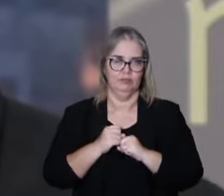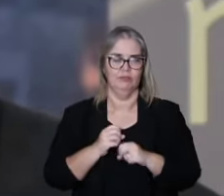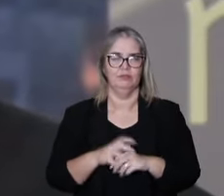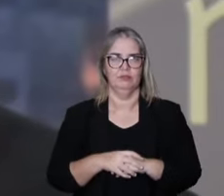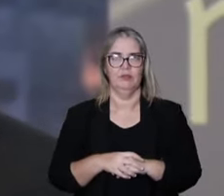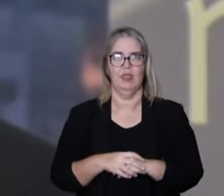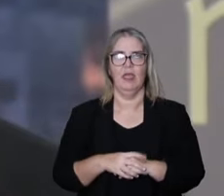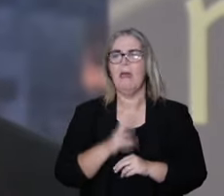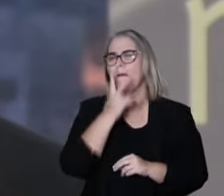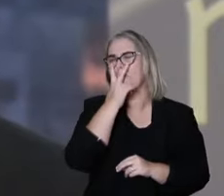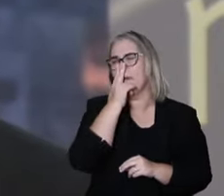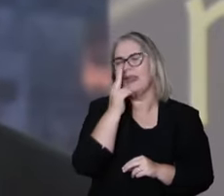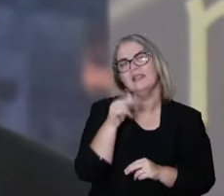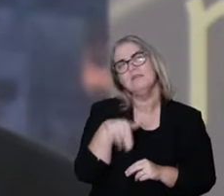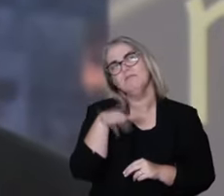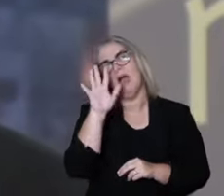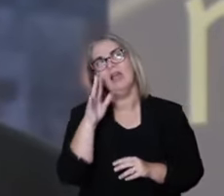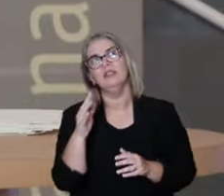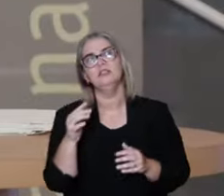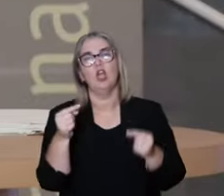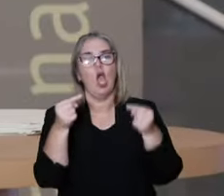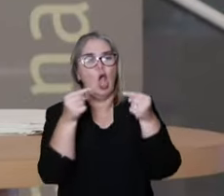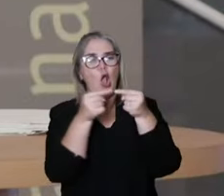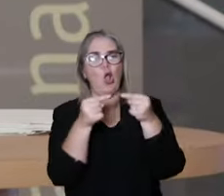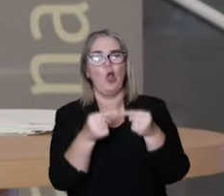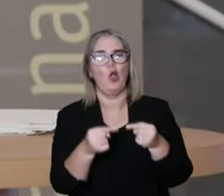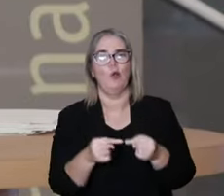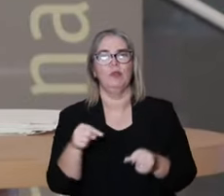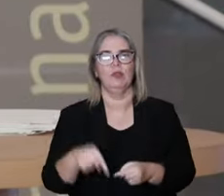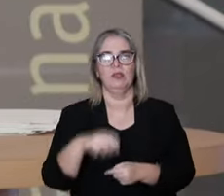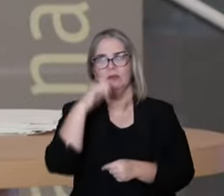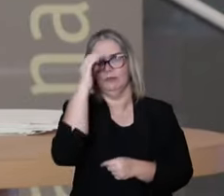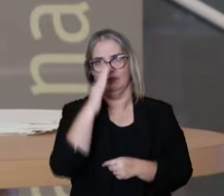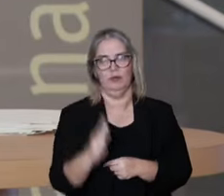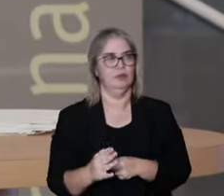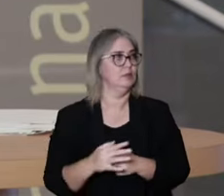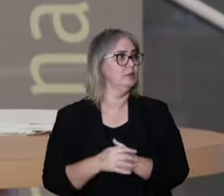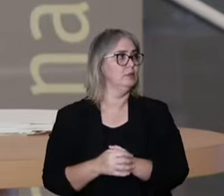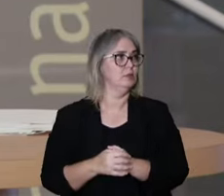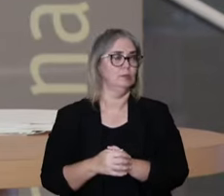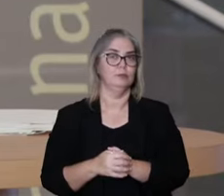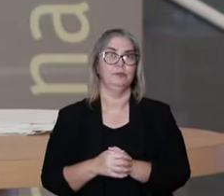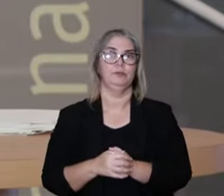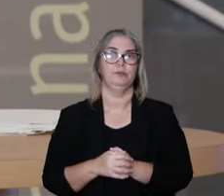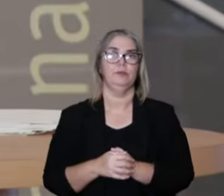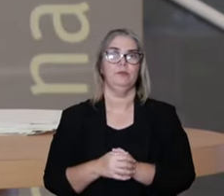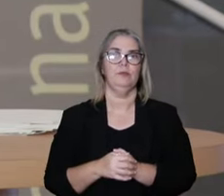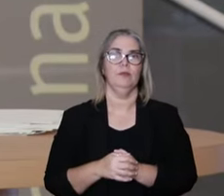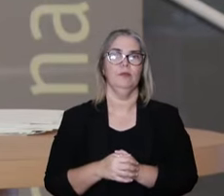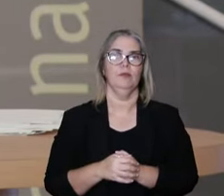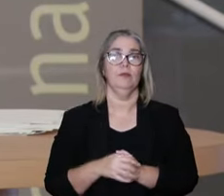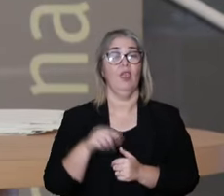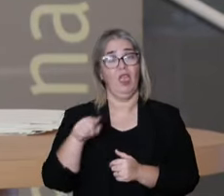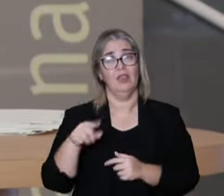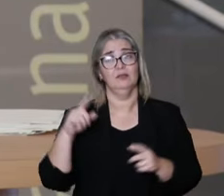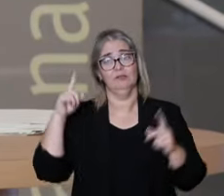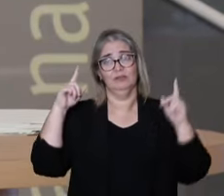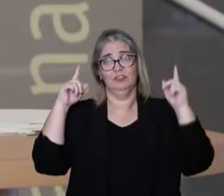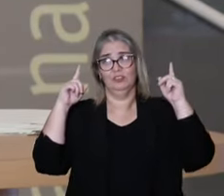of not the diagnosis, but the patterns and diagnosis that the Chinese medicine